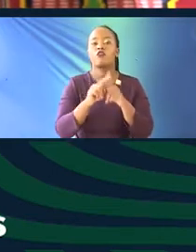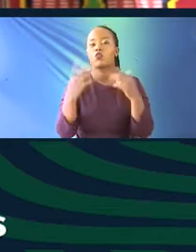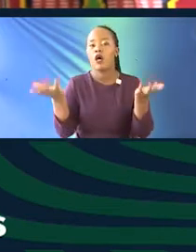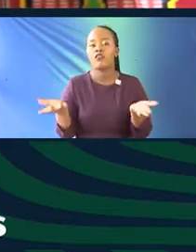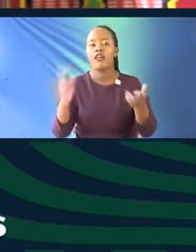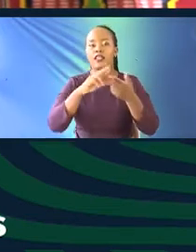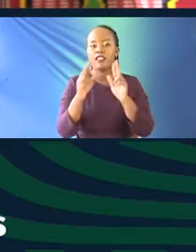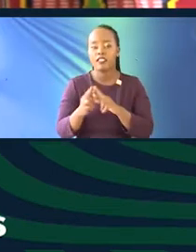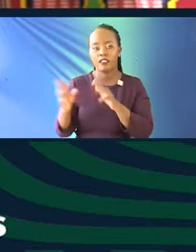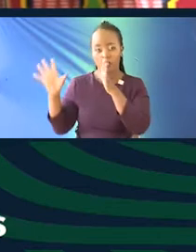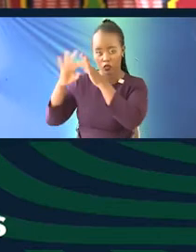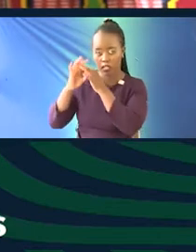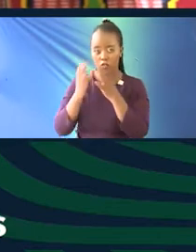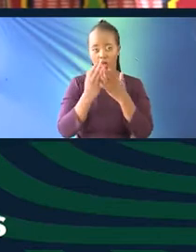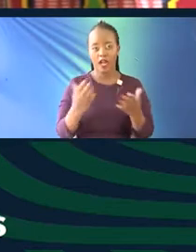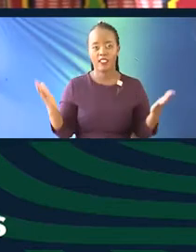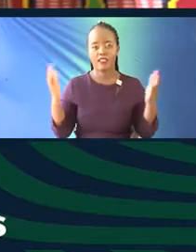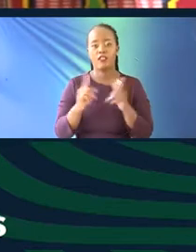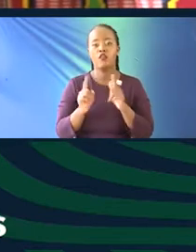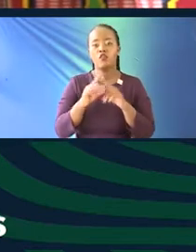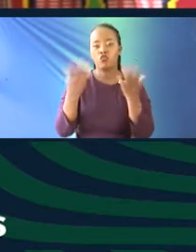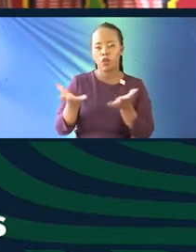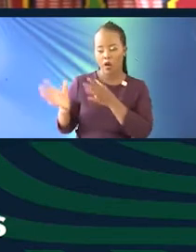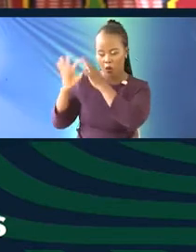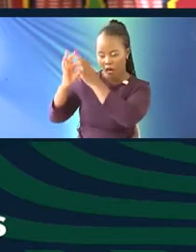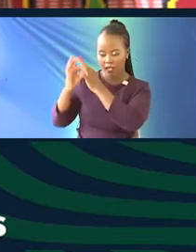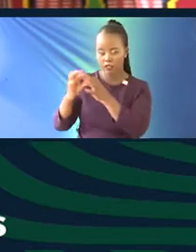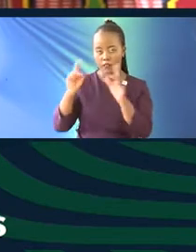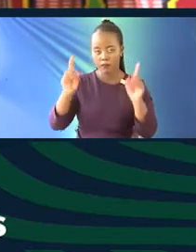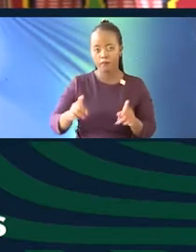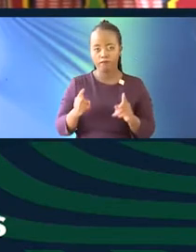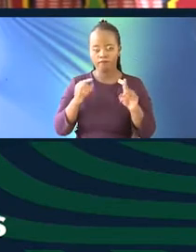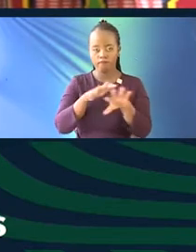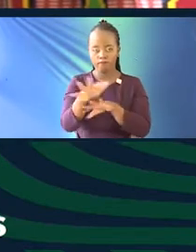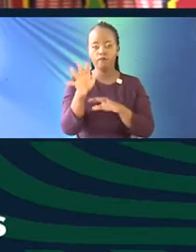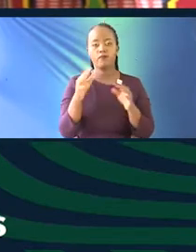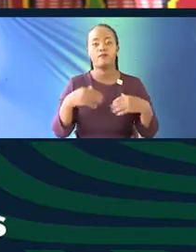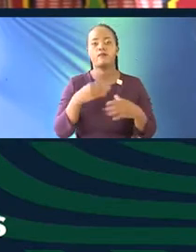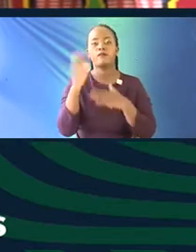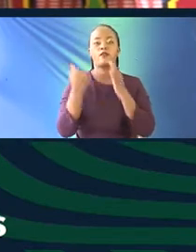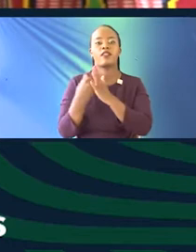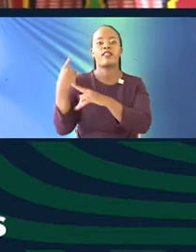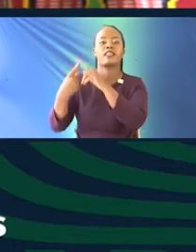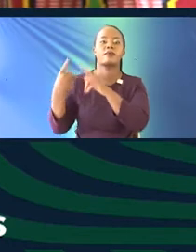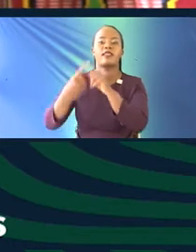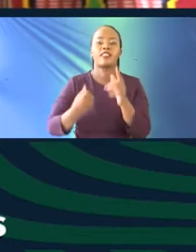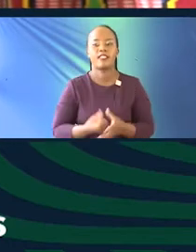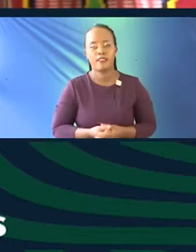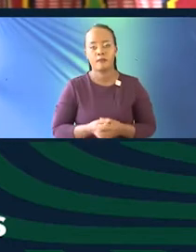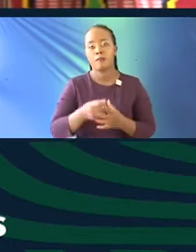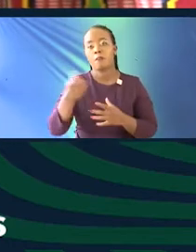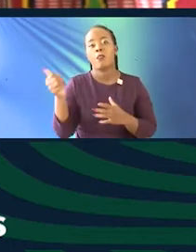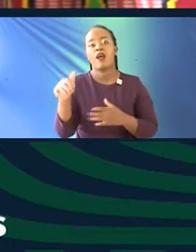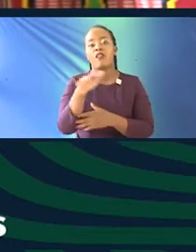they're relating to cultural assets and how these cultural assets should be reshaped to meet their experiences. Another key area I'd like to point